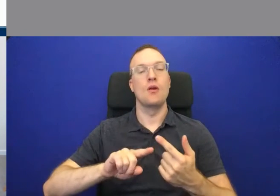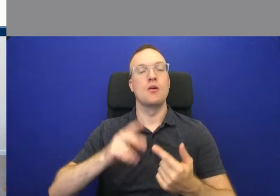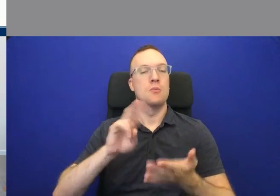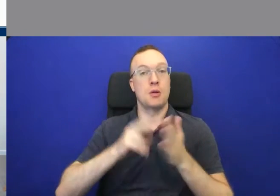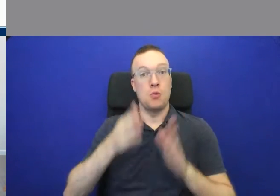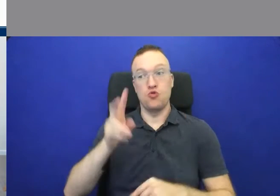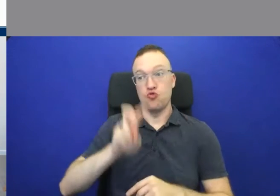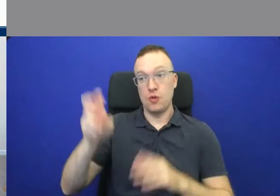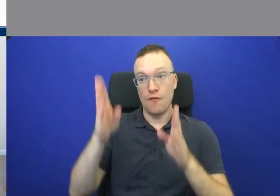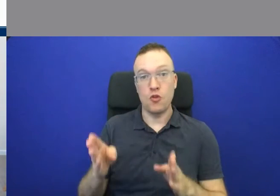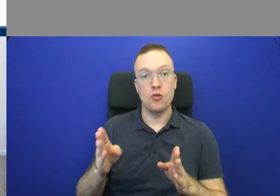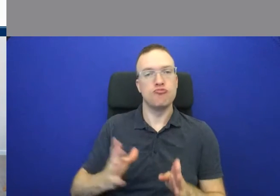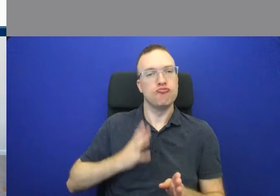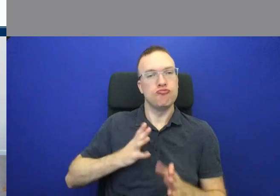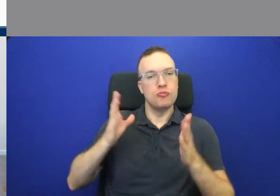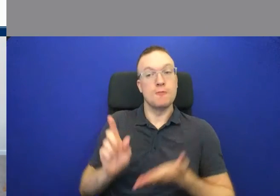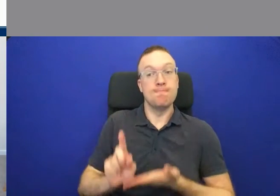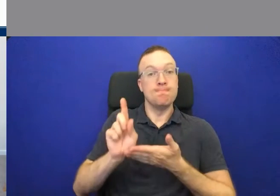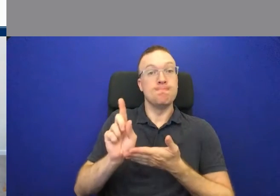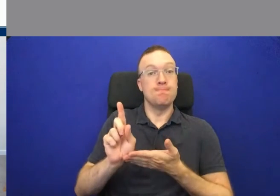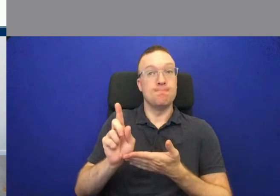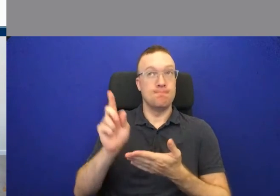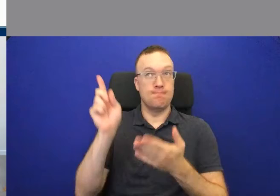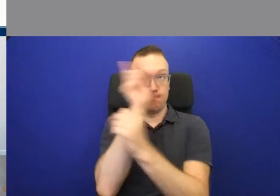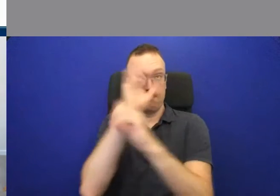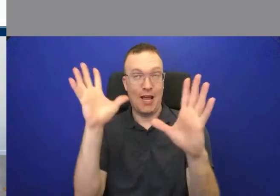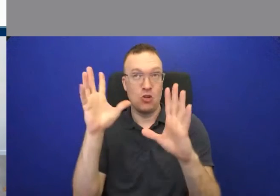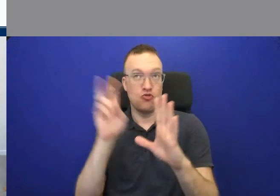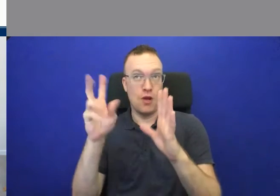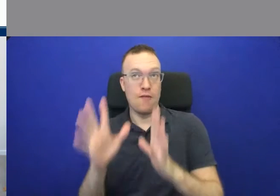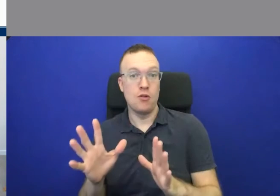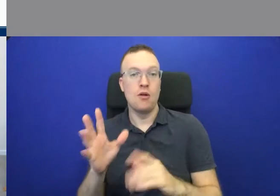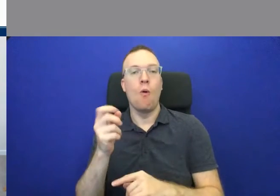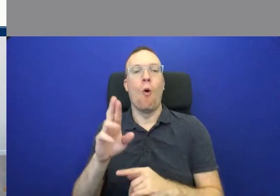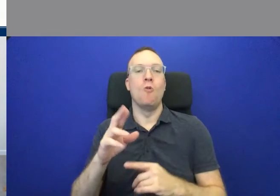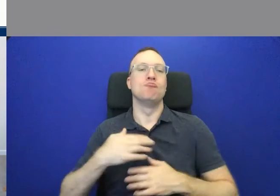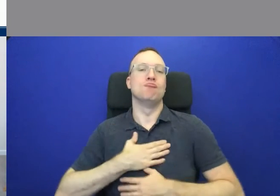or a nobleman who's an imagined traveller, or to entertain.